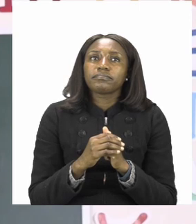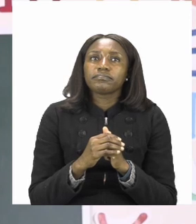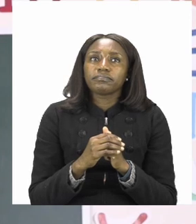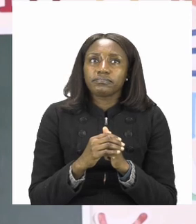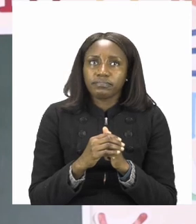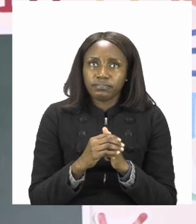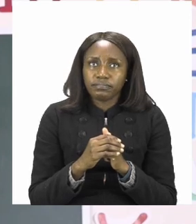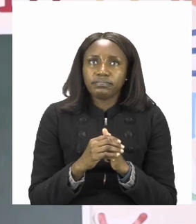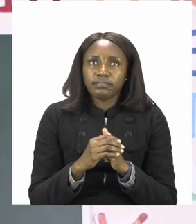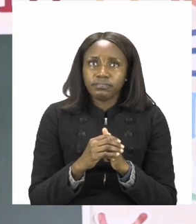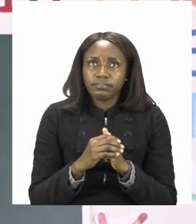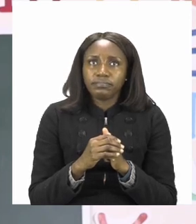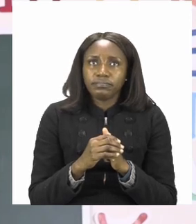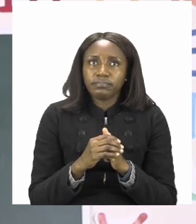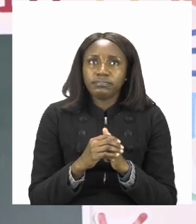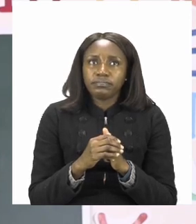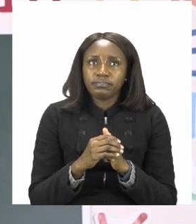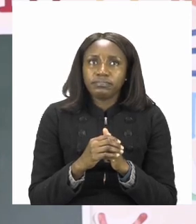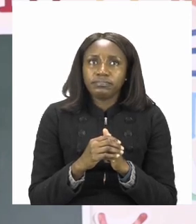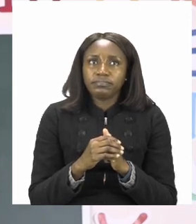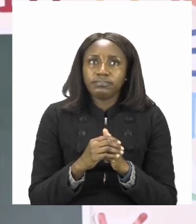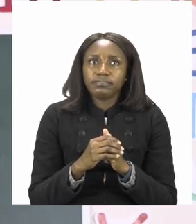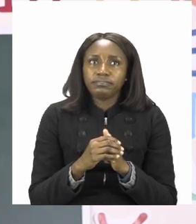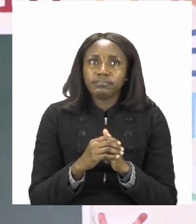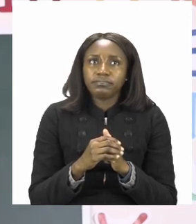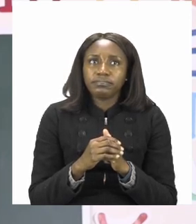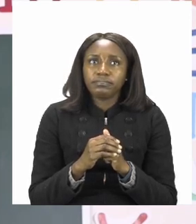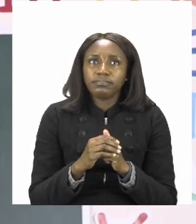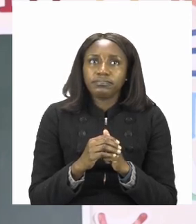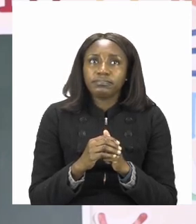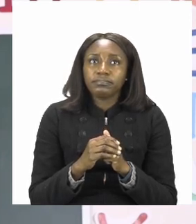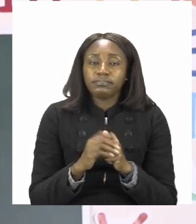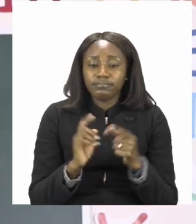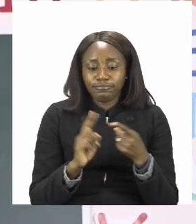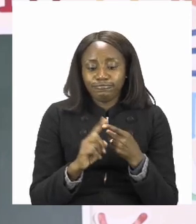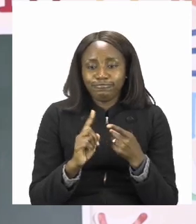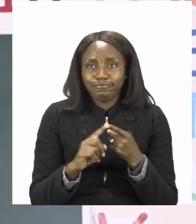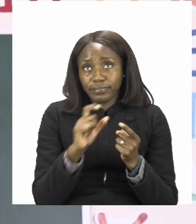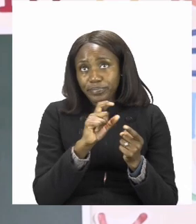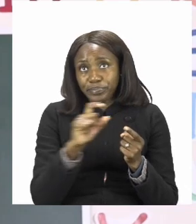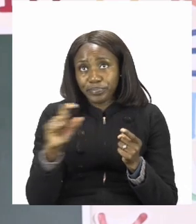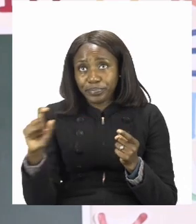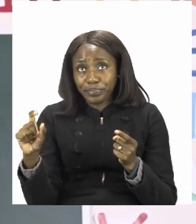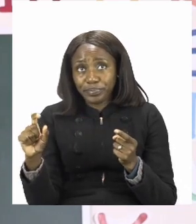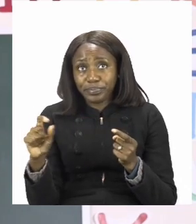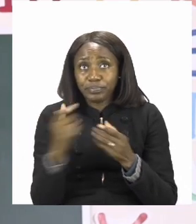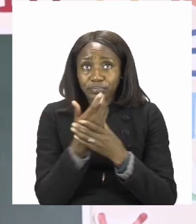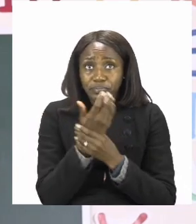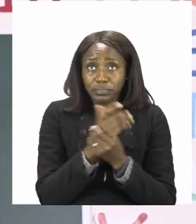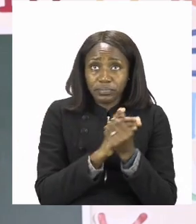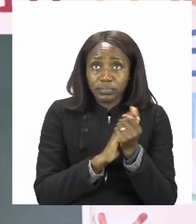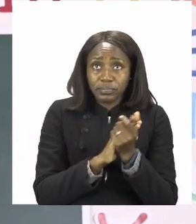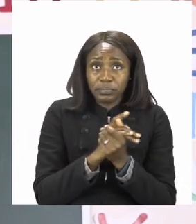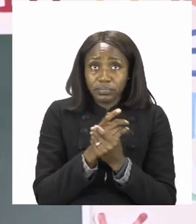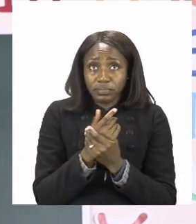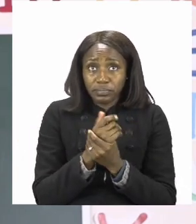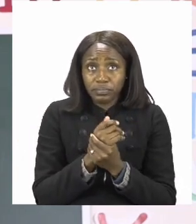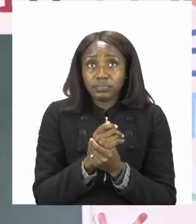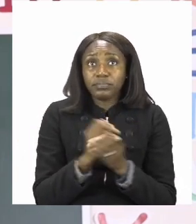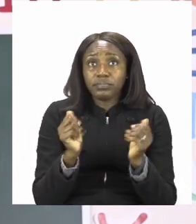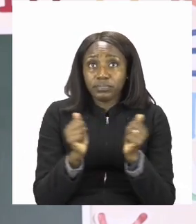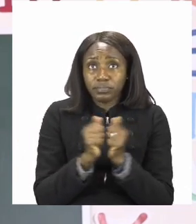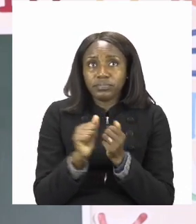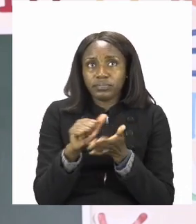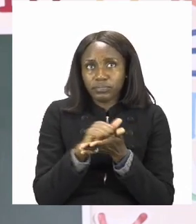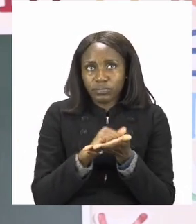a full stop to end our sentence. So that's the first one. And we can see from the picture and the words that we have